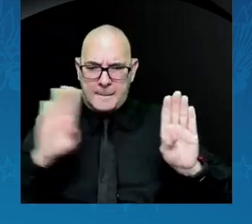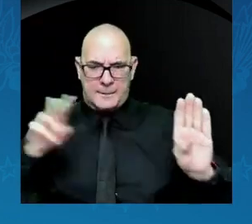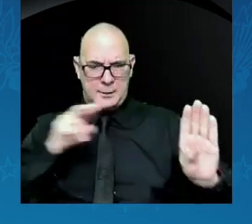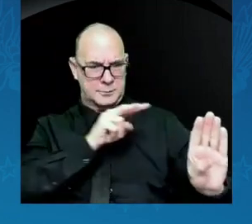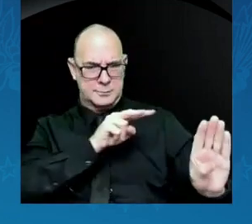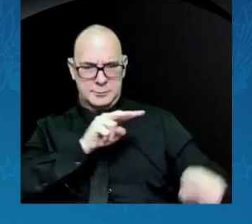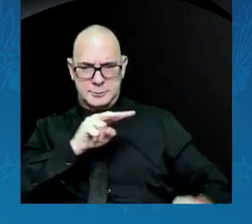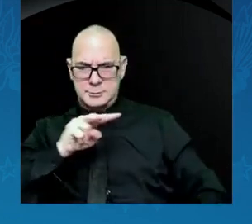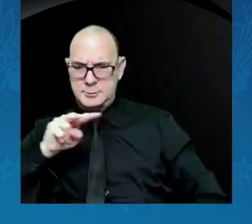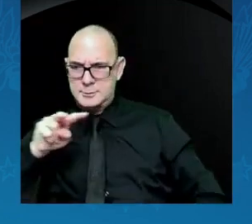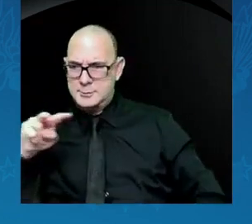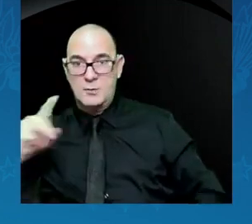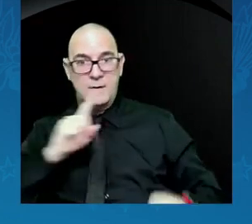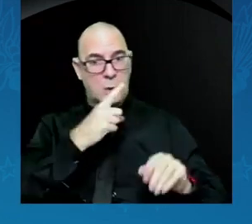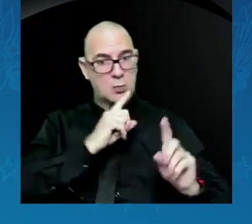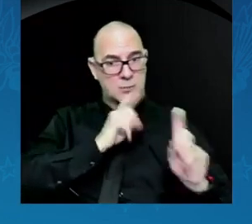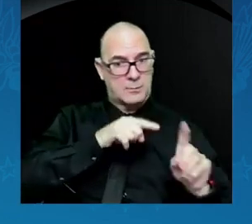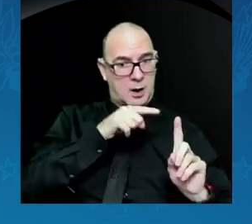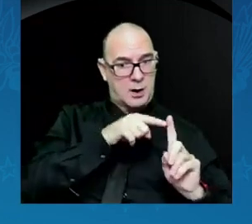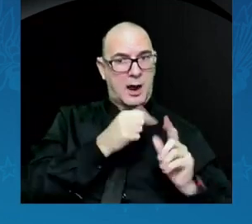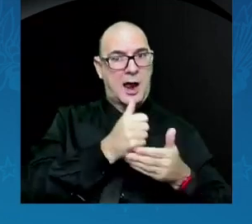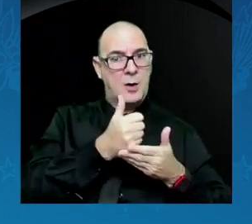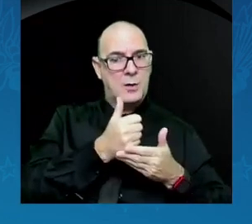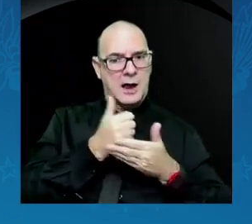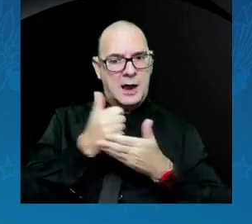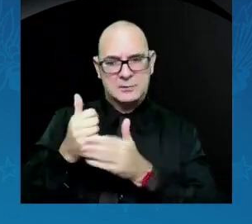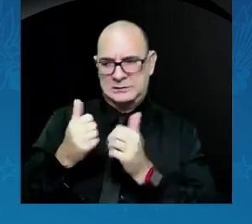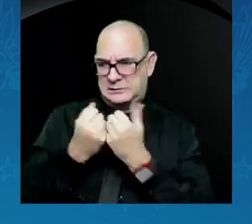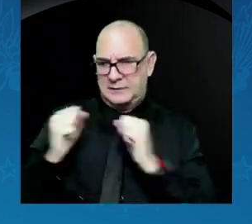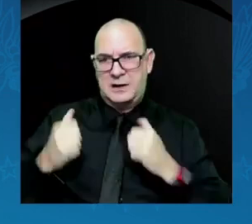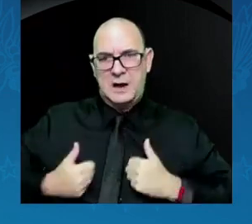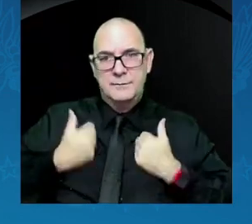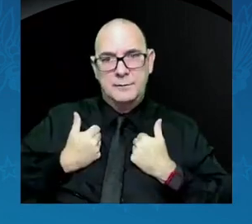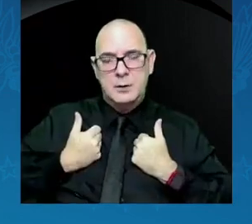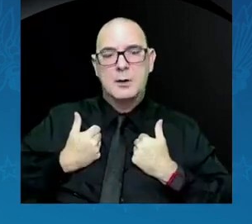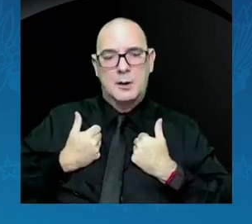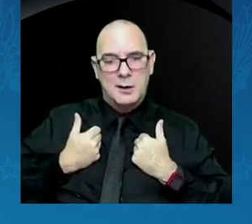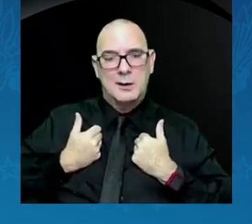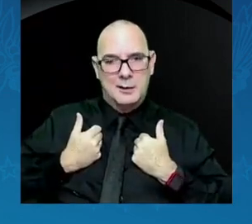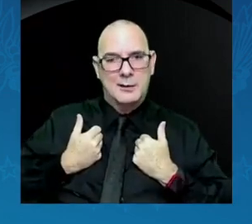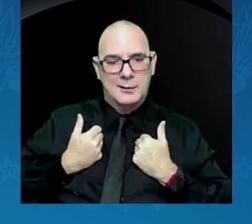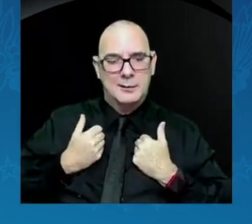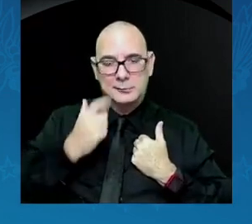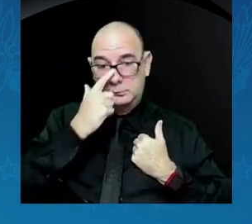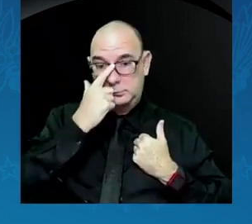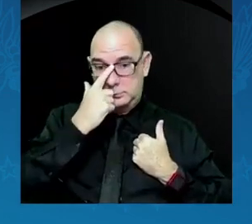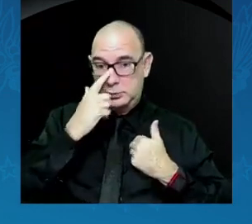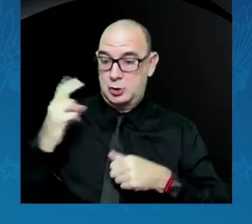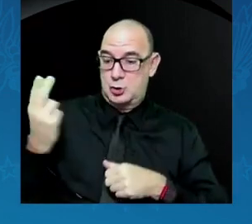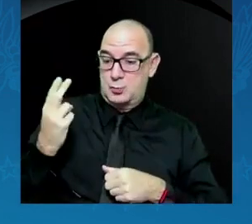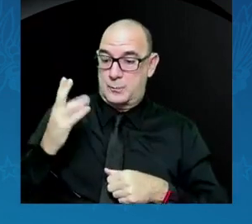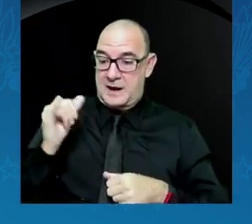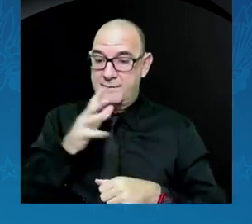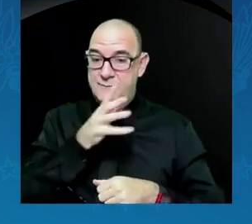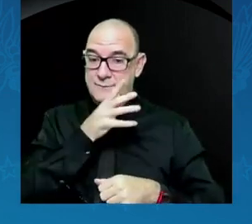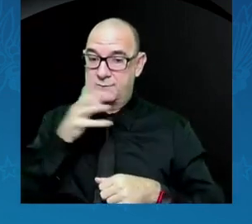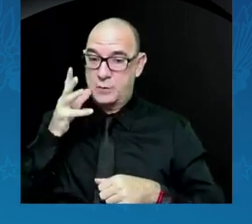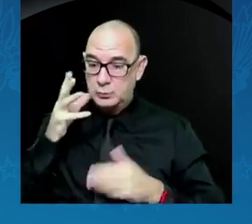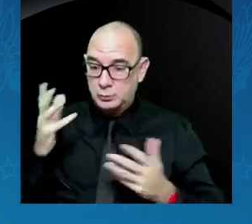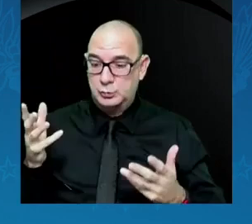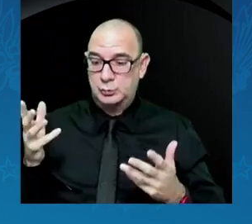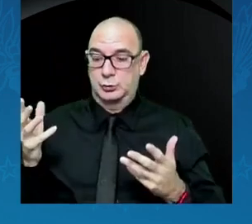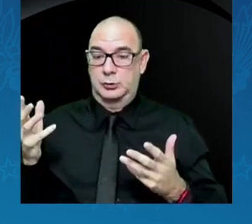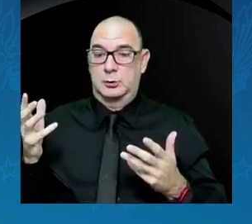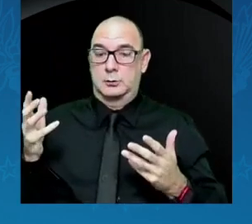lives. These images can be used by farmers to assess their crops as drought and